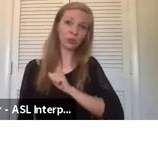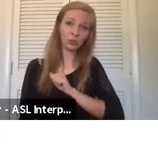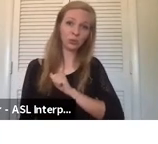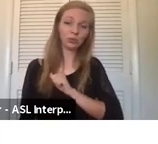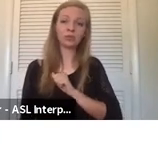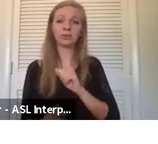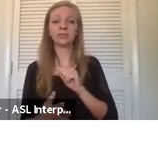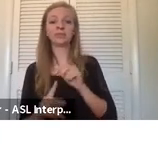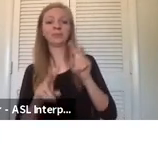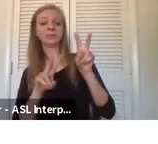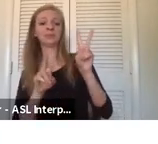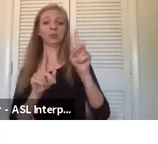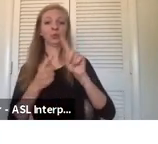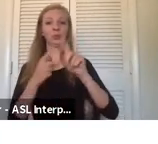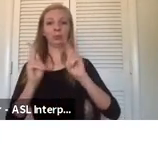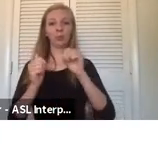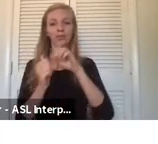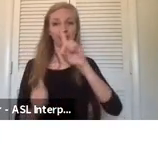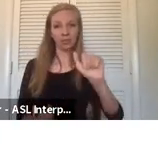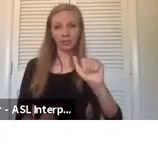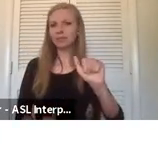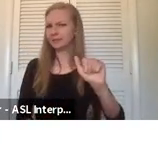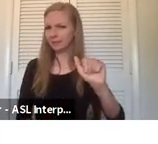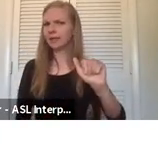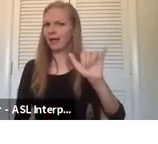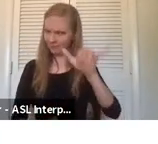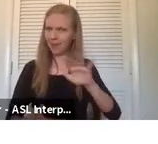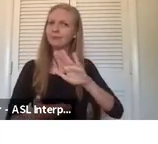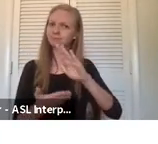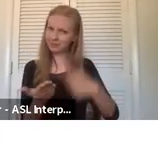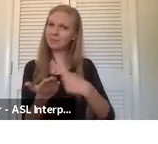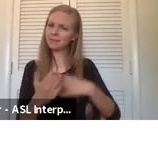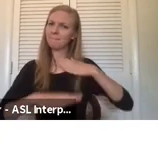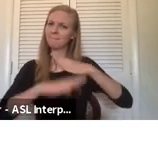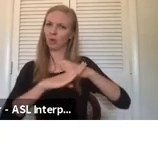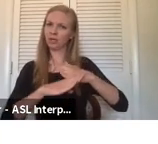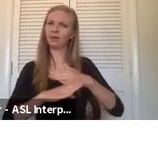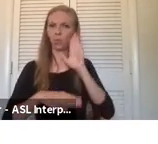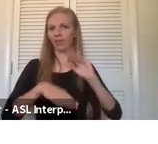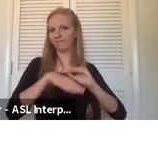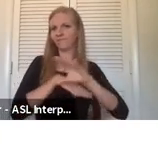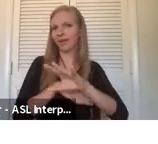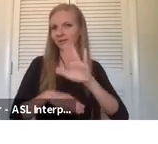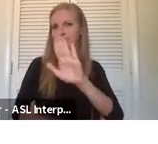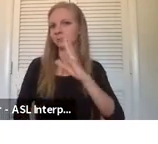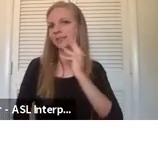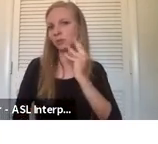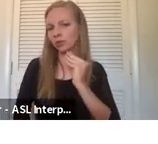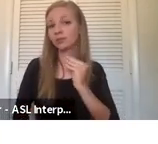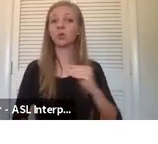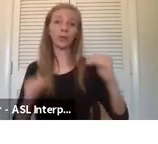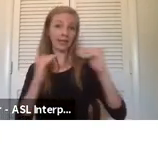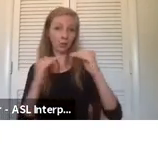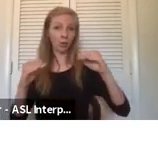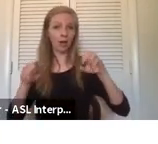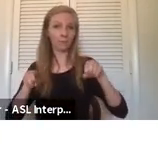you know, towards people with disabilities that sometimes are a barrier that affect a person's experience. that equal opportunity to benefit is